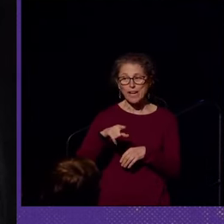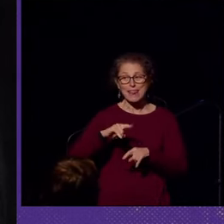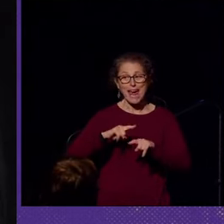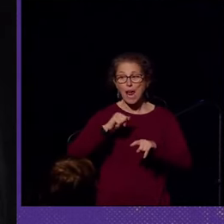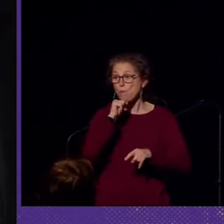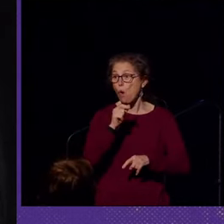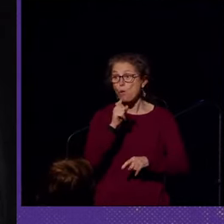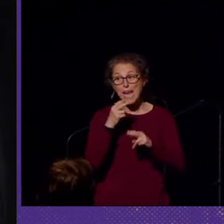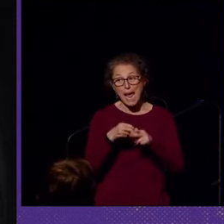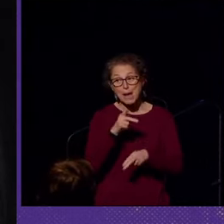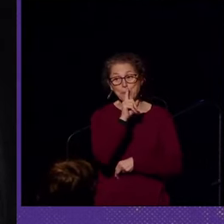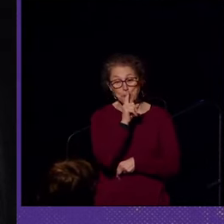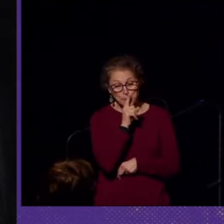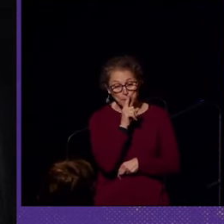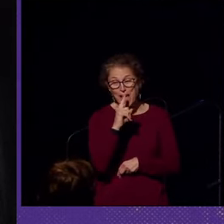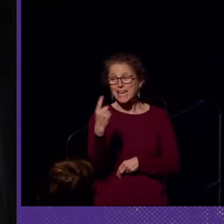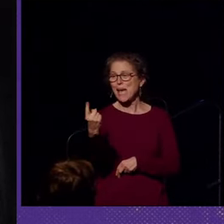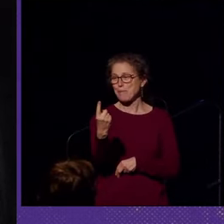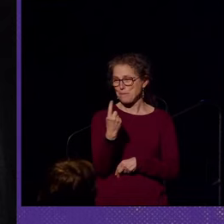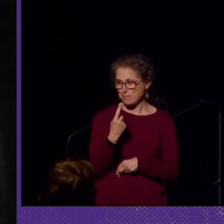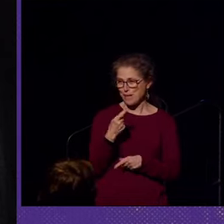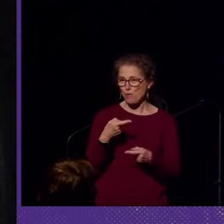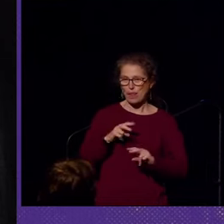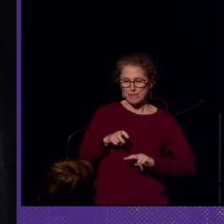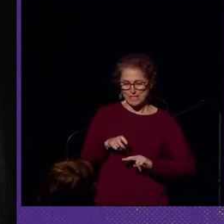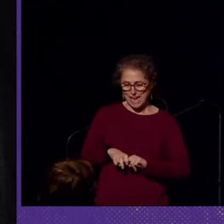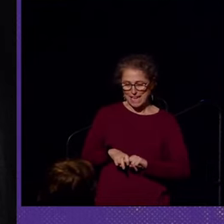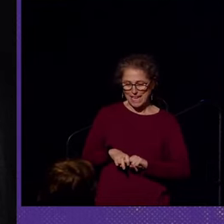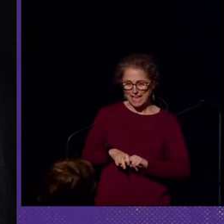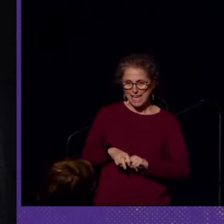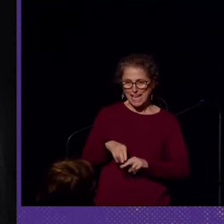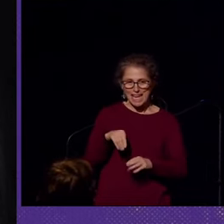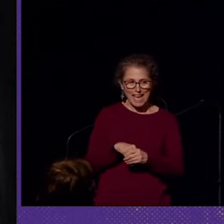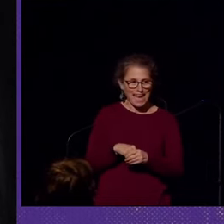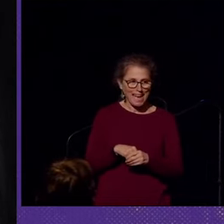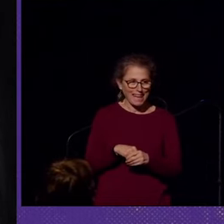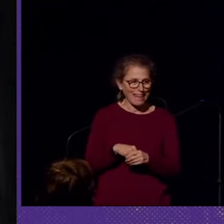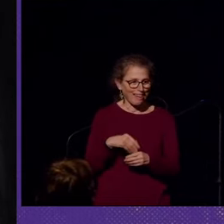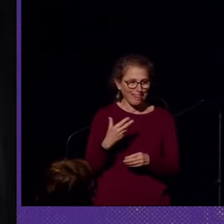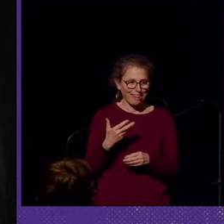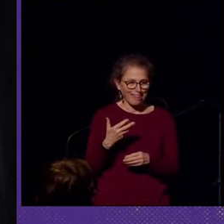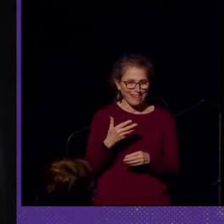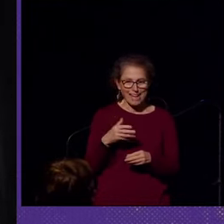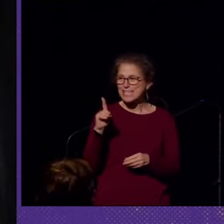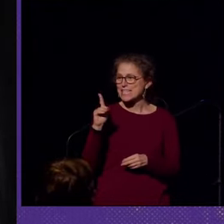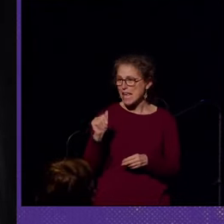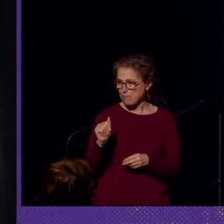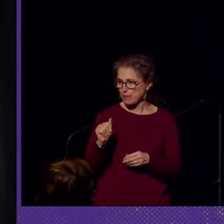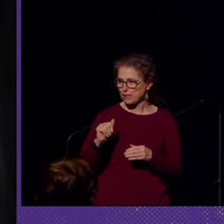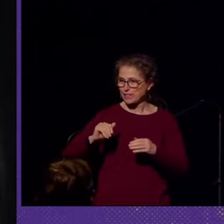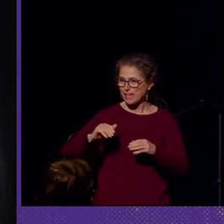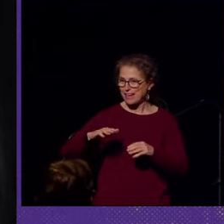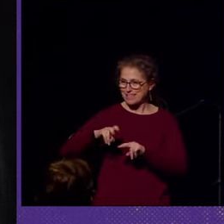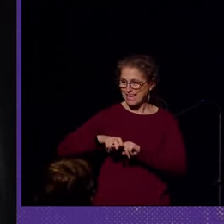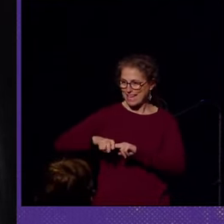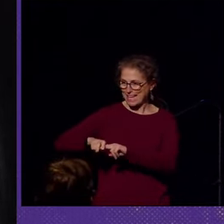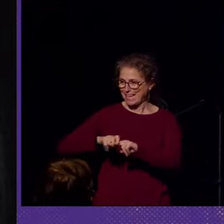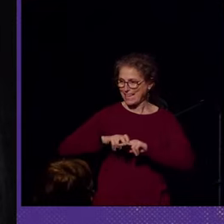came up to me while I was sitting in the disabled seating area,